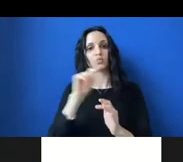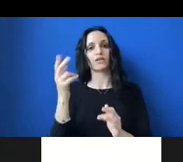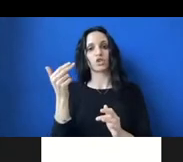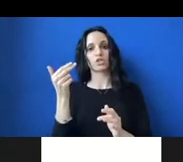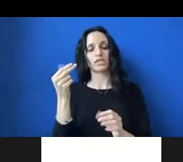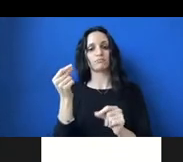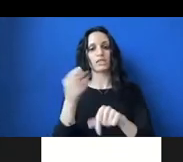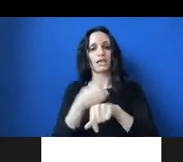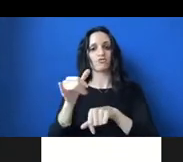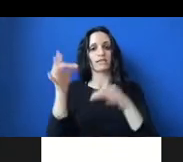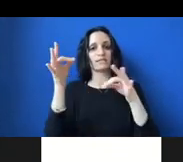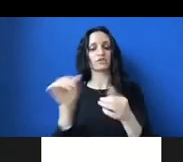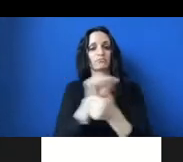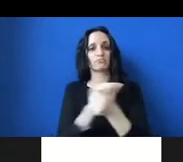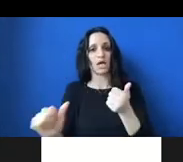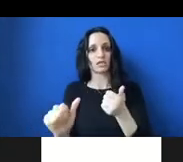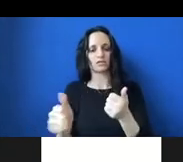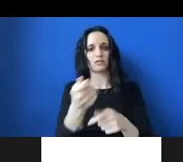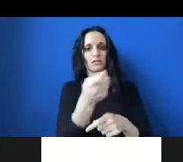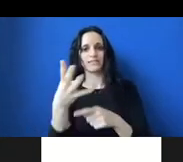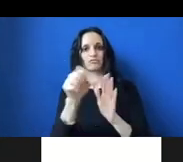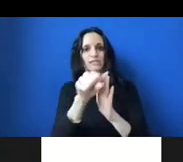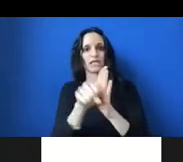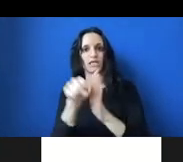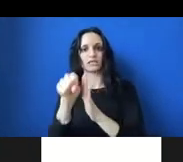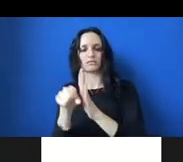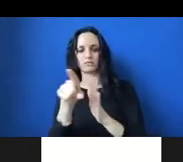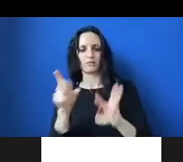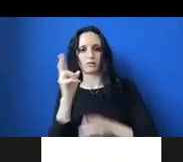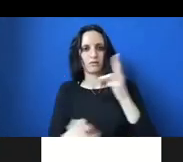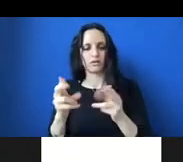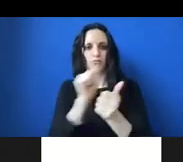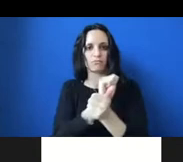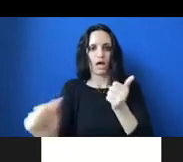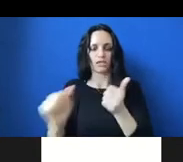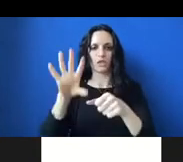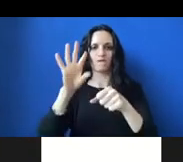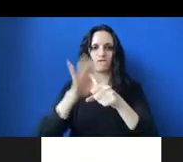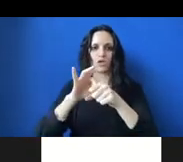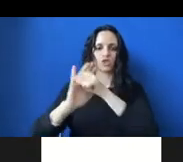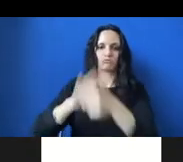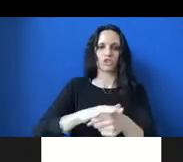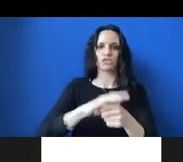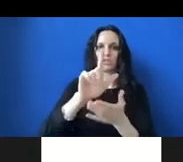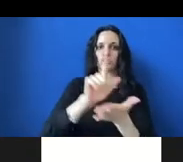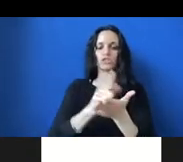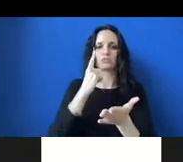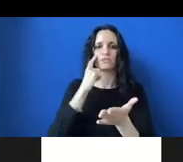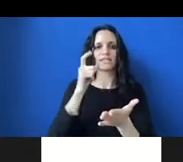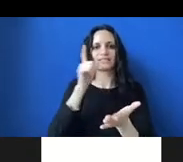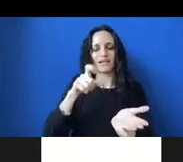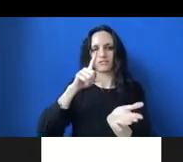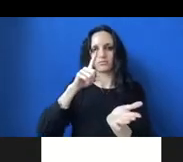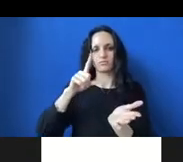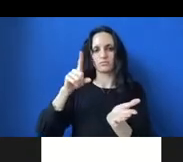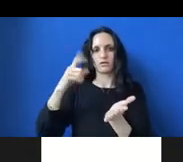after that decision passed, a host of states rushed to pass voter suppression legislation because they no longer had to be checked by the Department